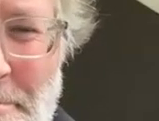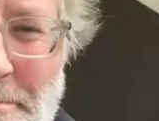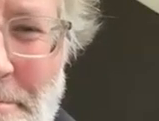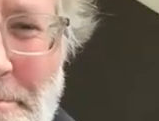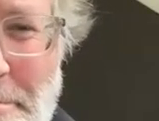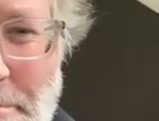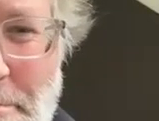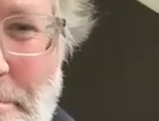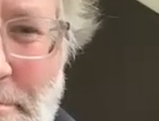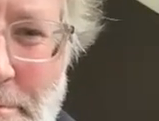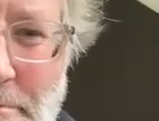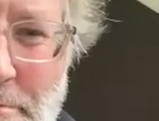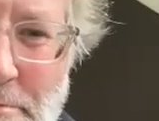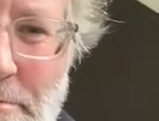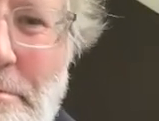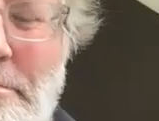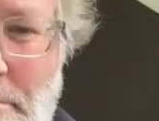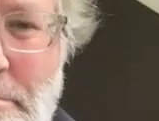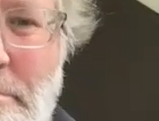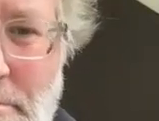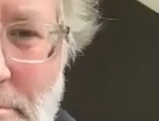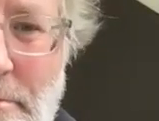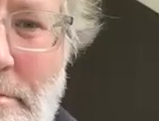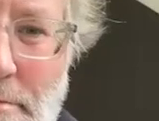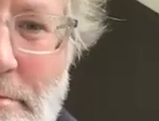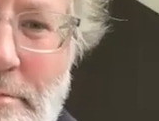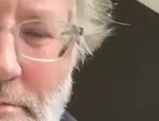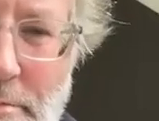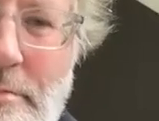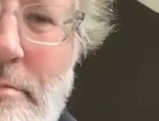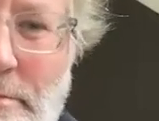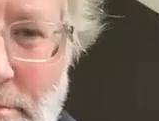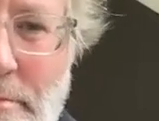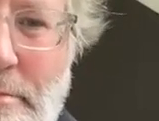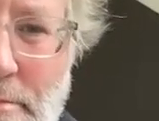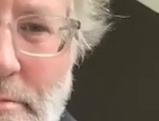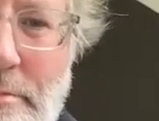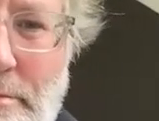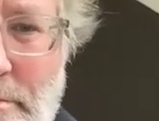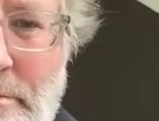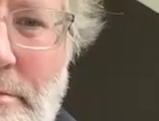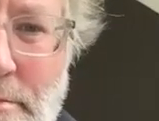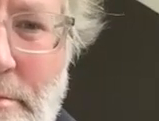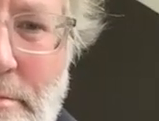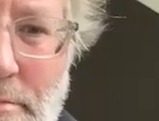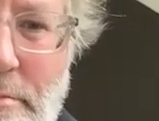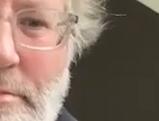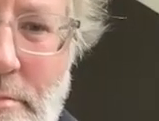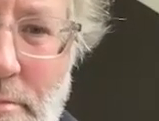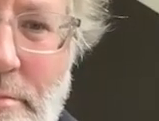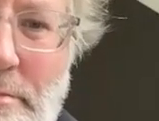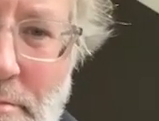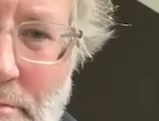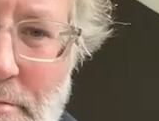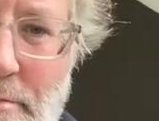believing in something and doing something concrete that actually gets you all fired up and that connects your brand to climate